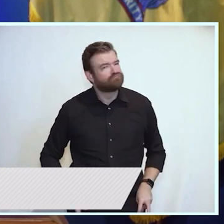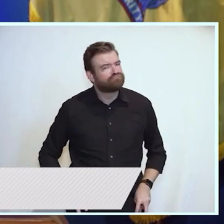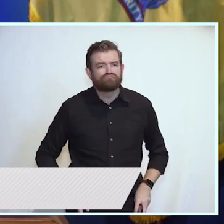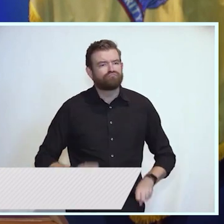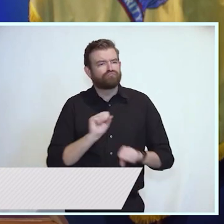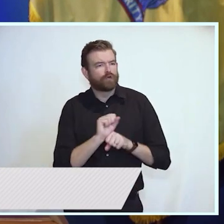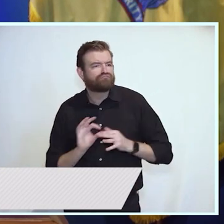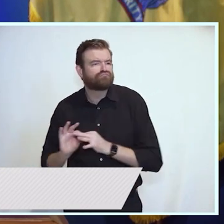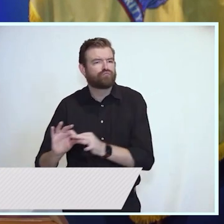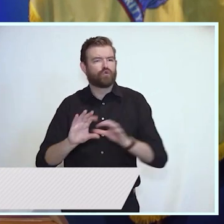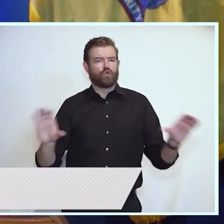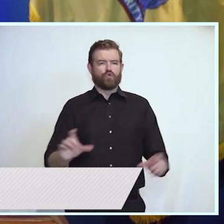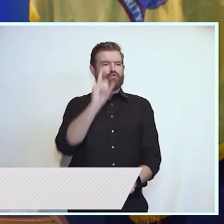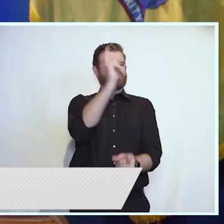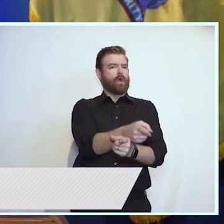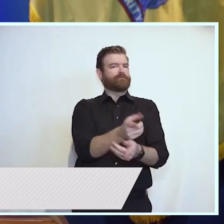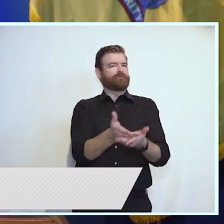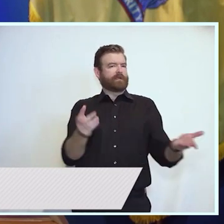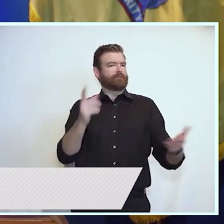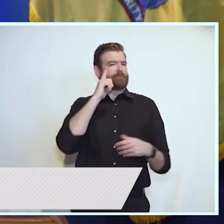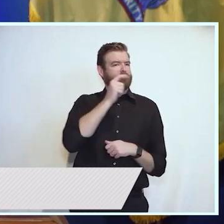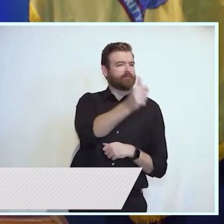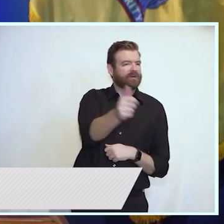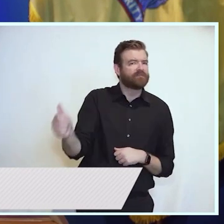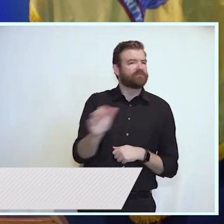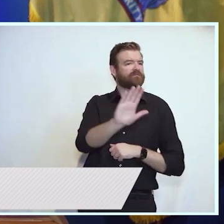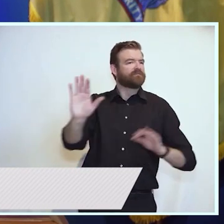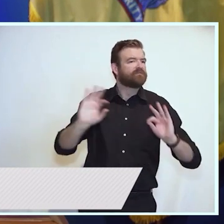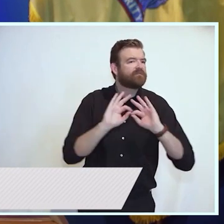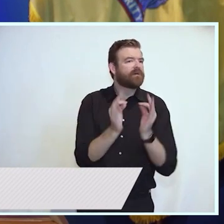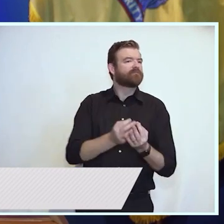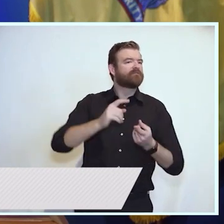families and in the process for all of us.